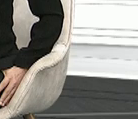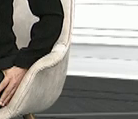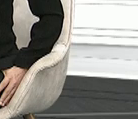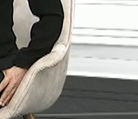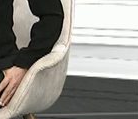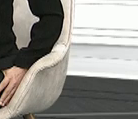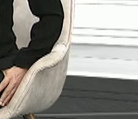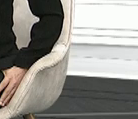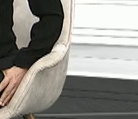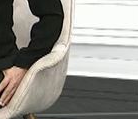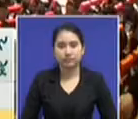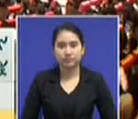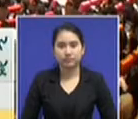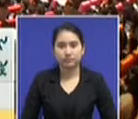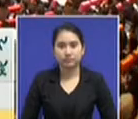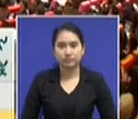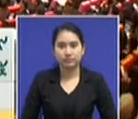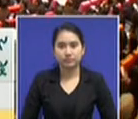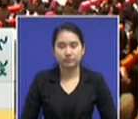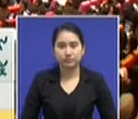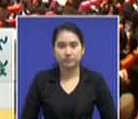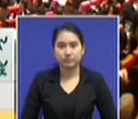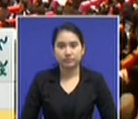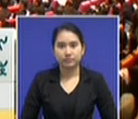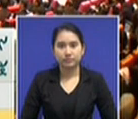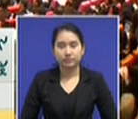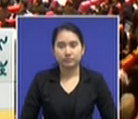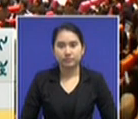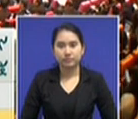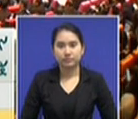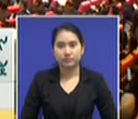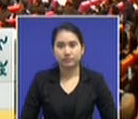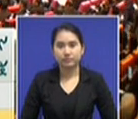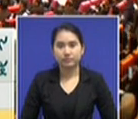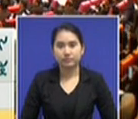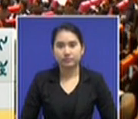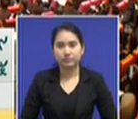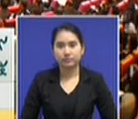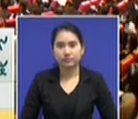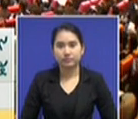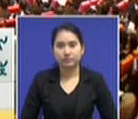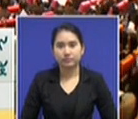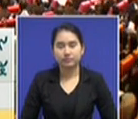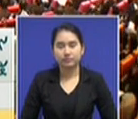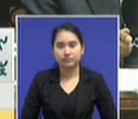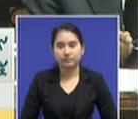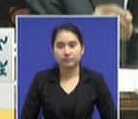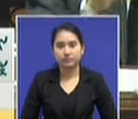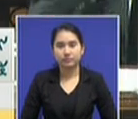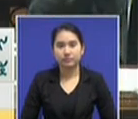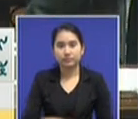side of the kind of what are the challenges that we are seeing the last few years. But also I was hoping for a more